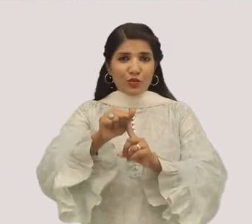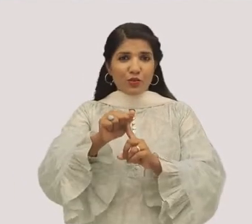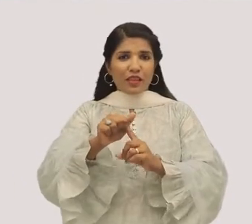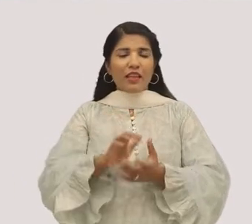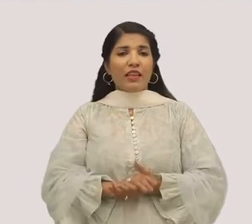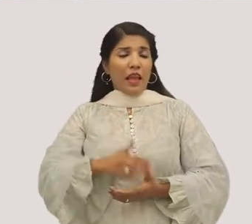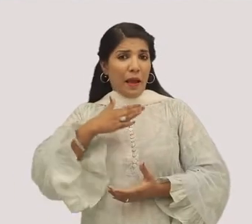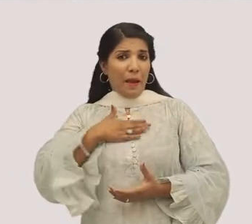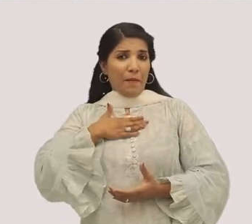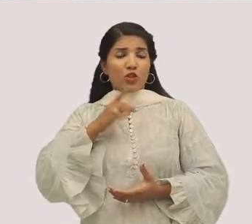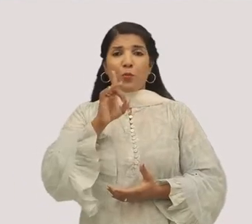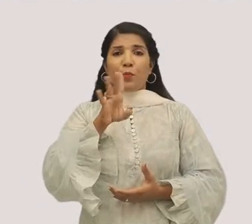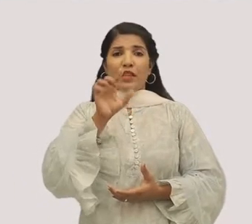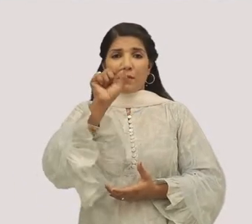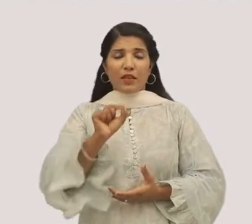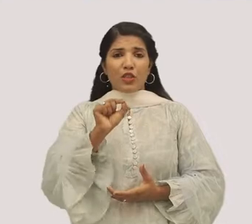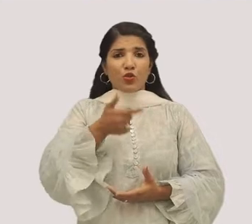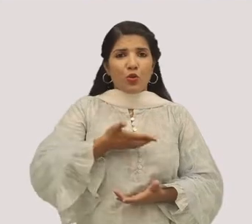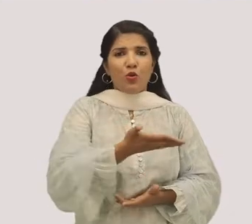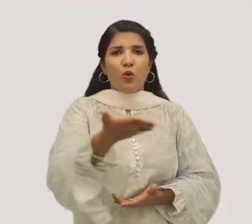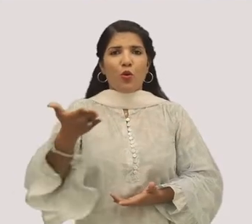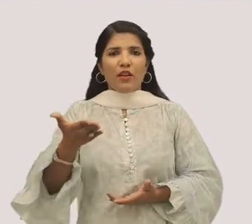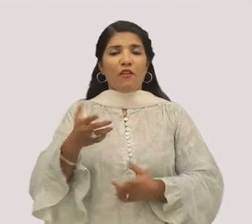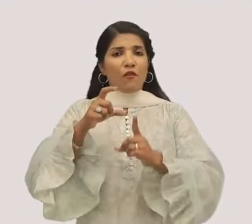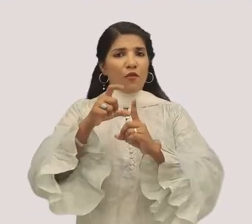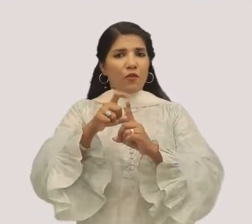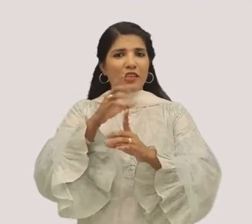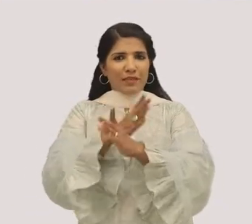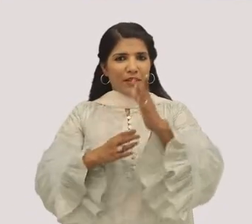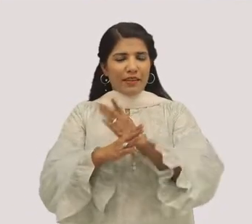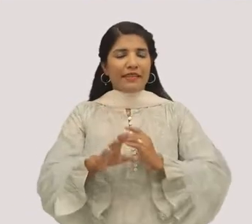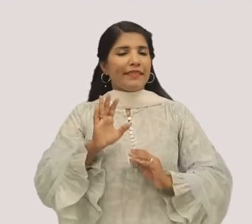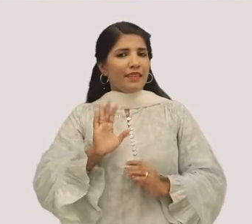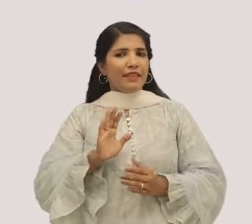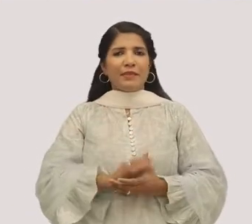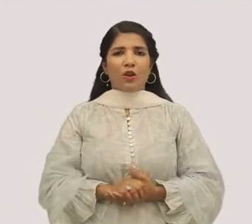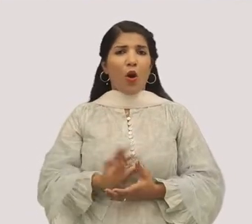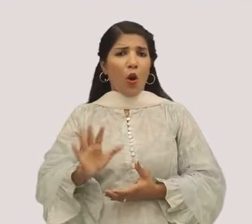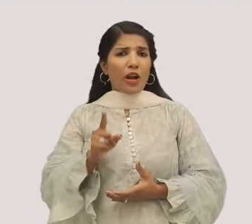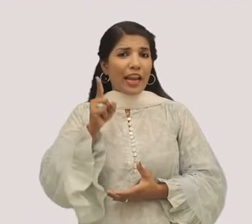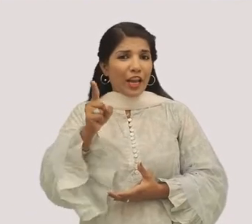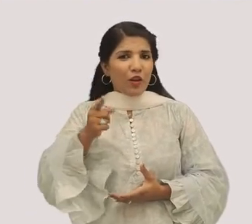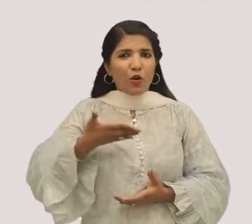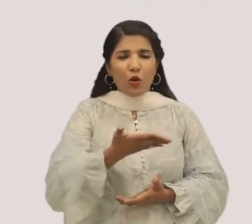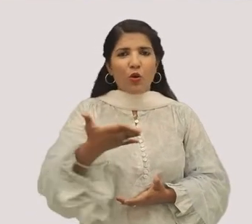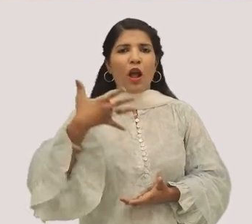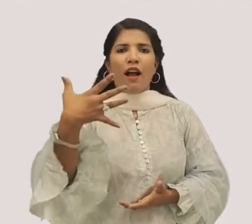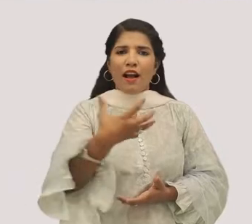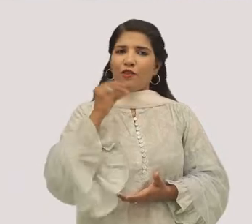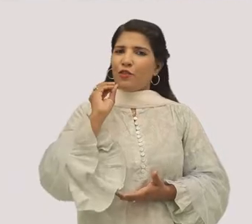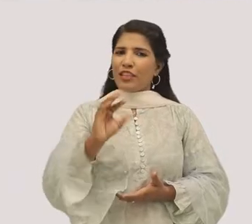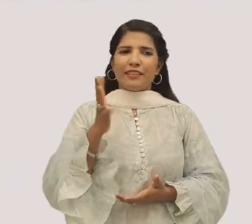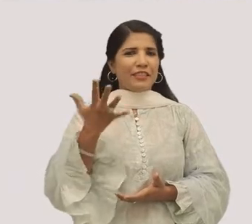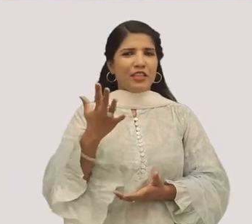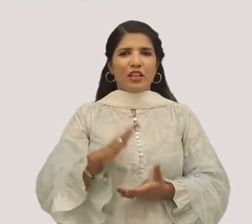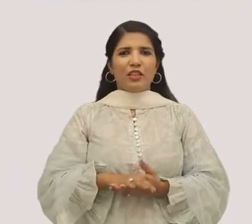15% of the population is comprised of persons with disabilities. And these persons are